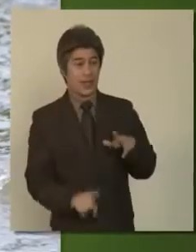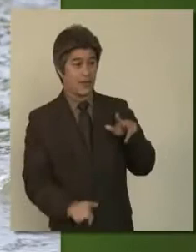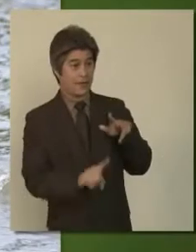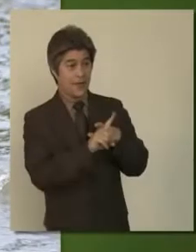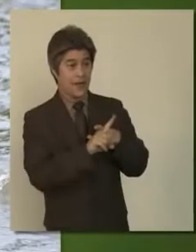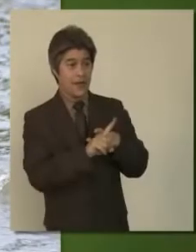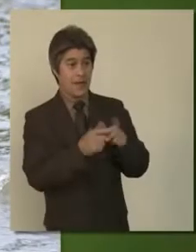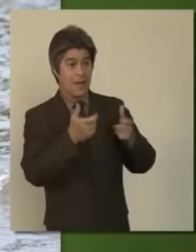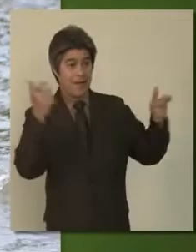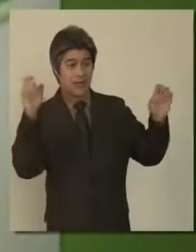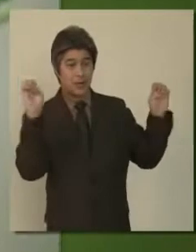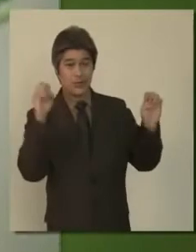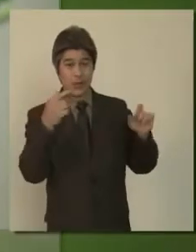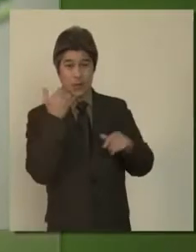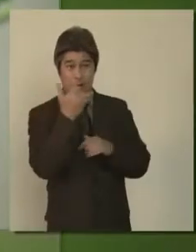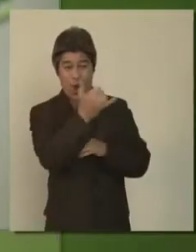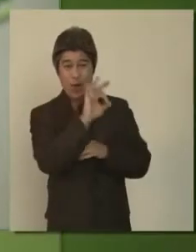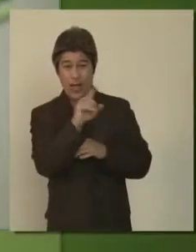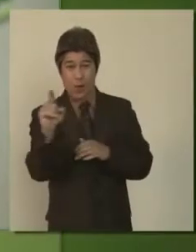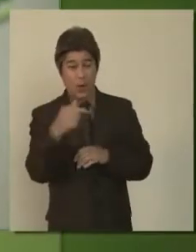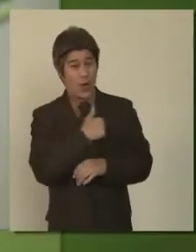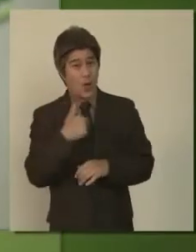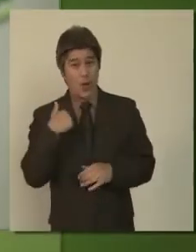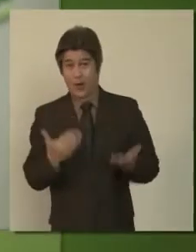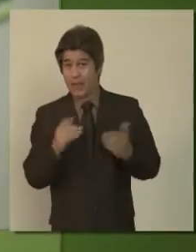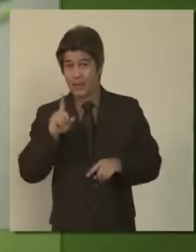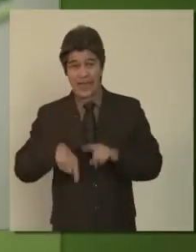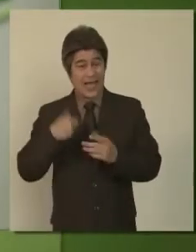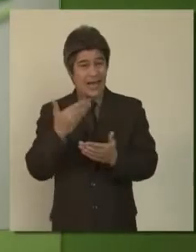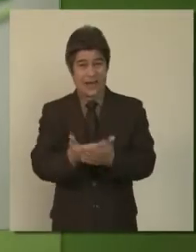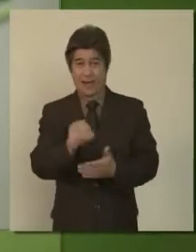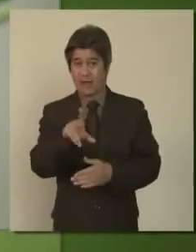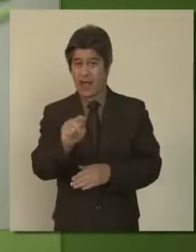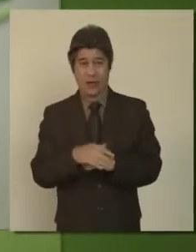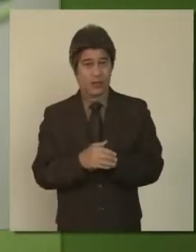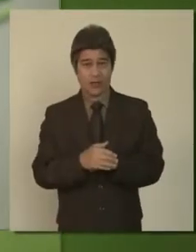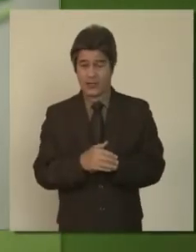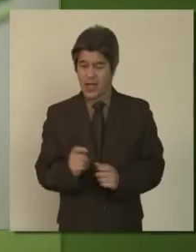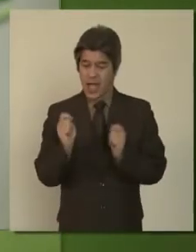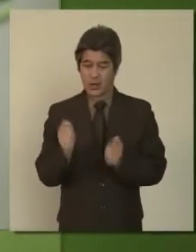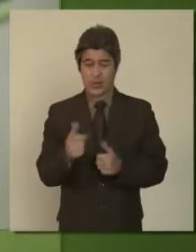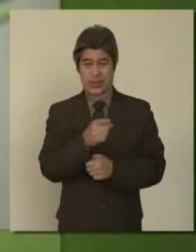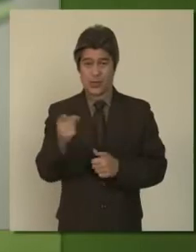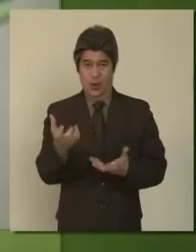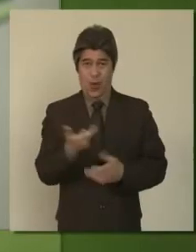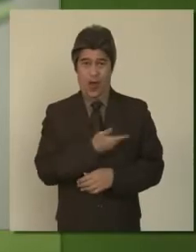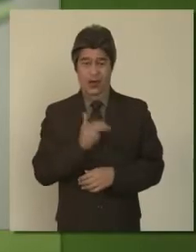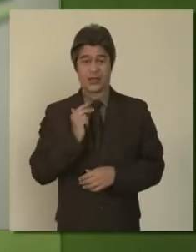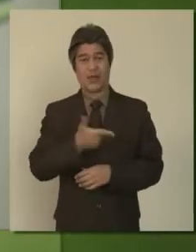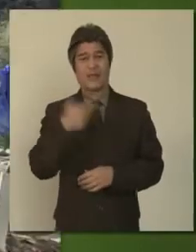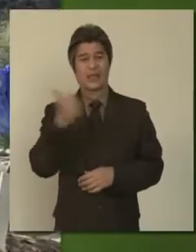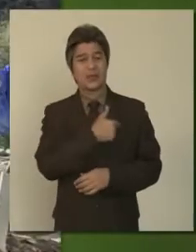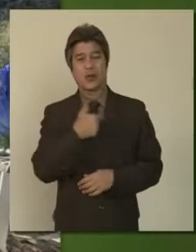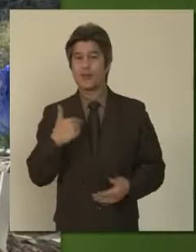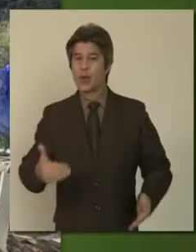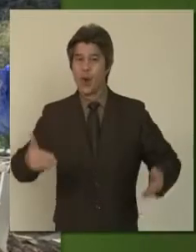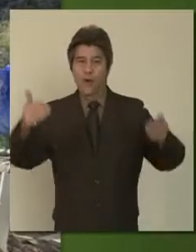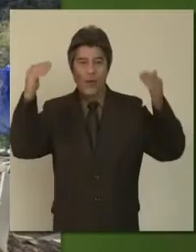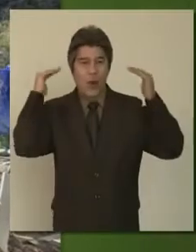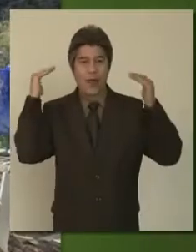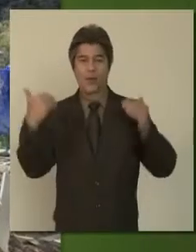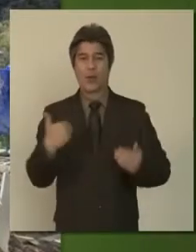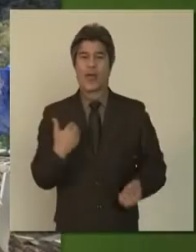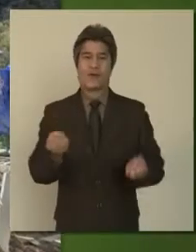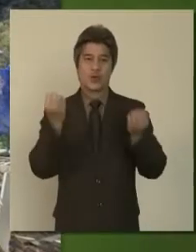In case of a major emergency, if you call 911, we may not be able to come out as quickly as you'd like us because we're going to be